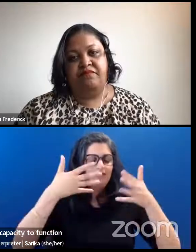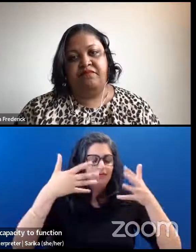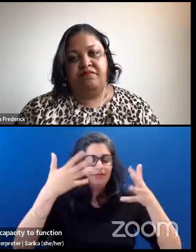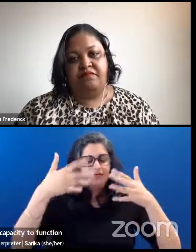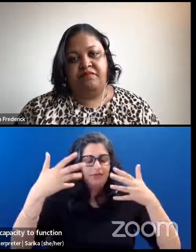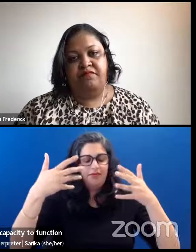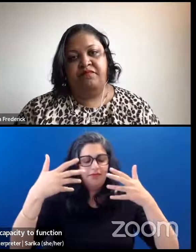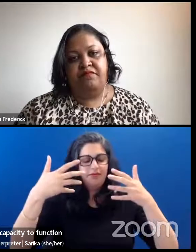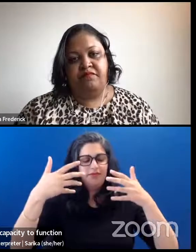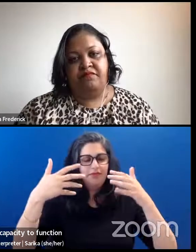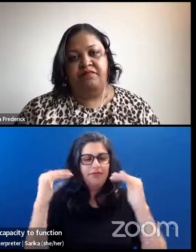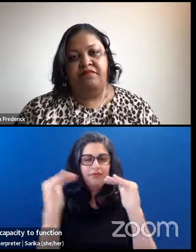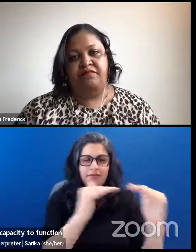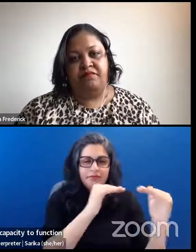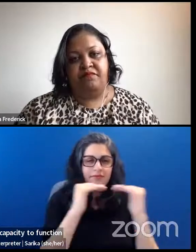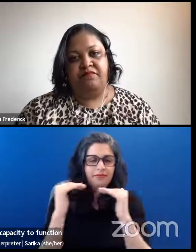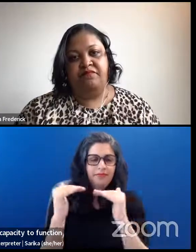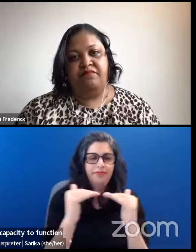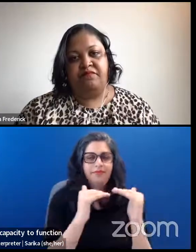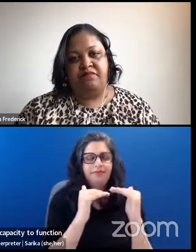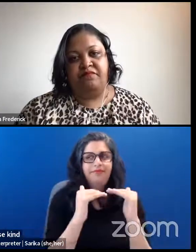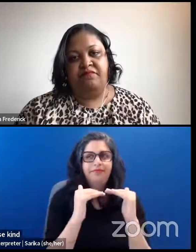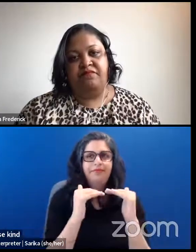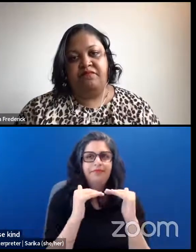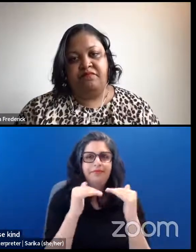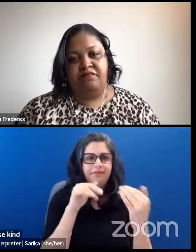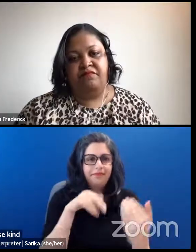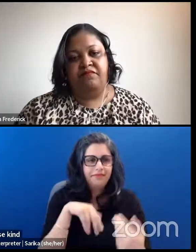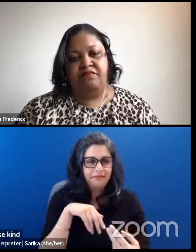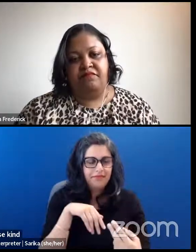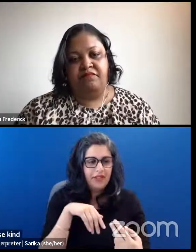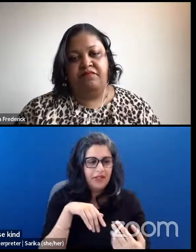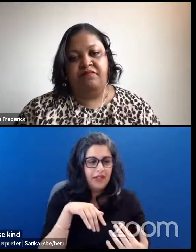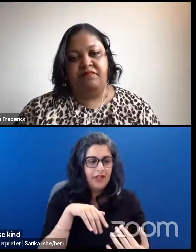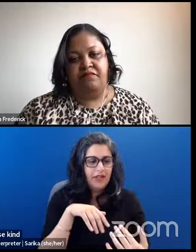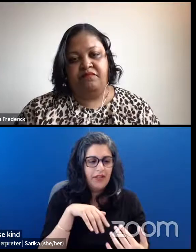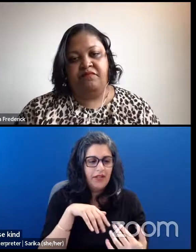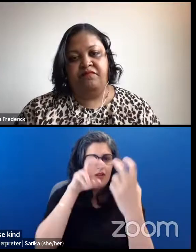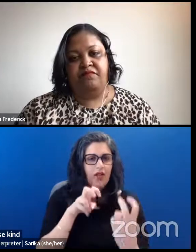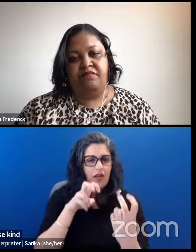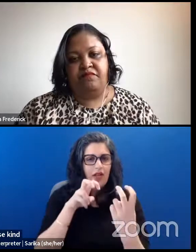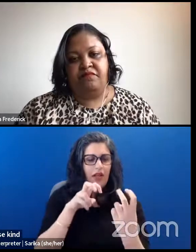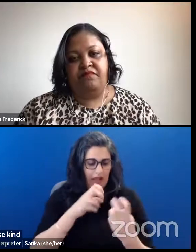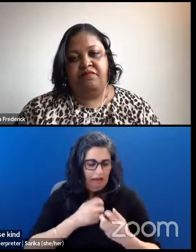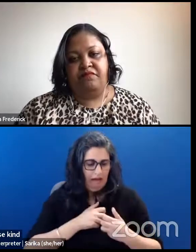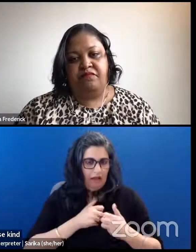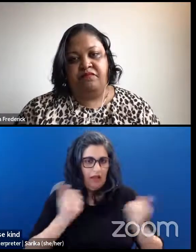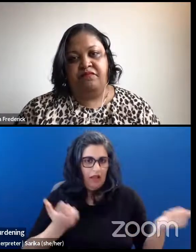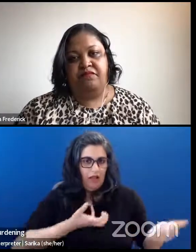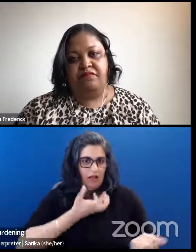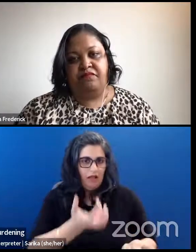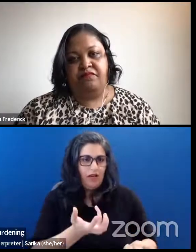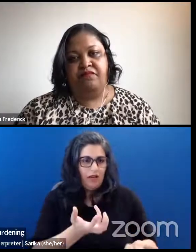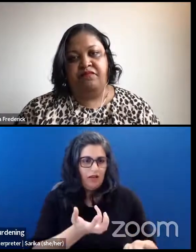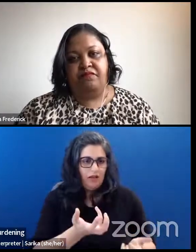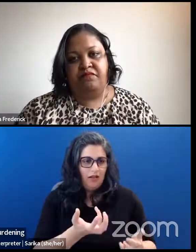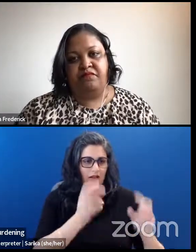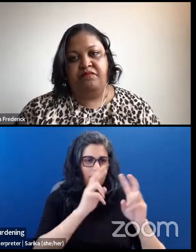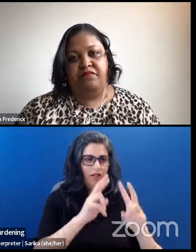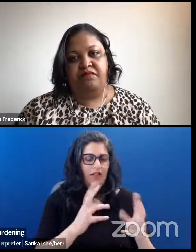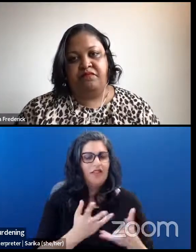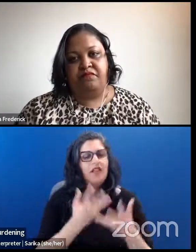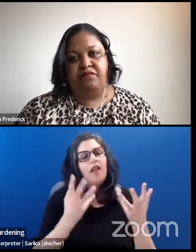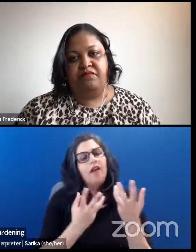peer to peer kind of unburdening, there's an enormous amount of nourishment in that. And there are cases when,